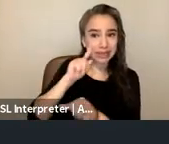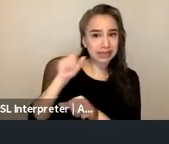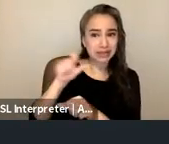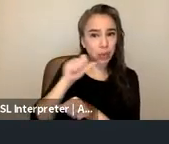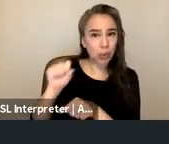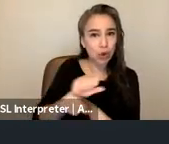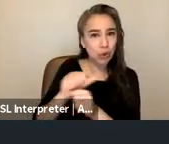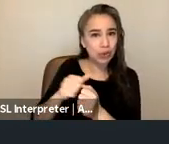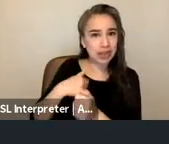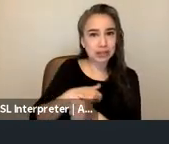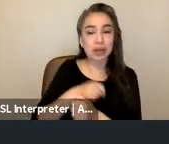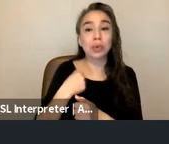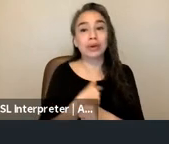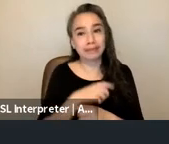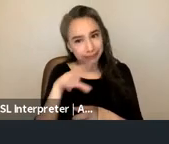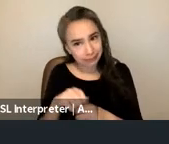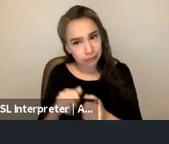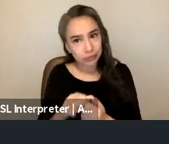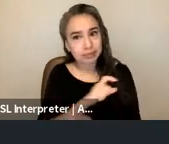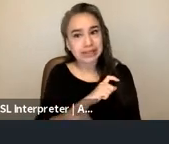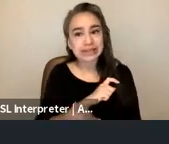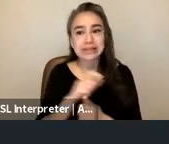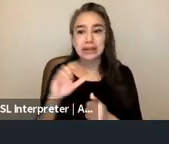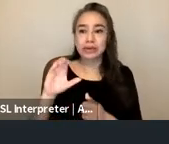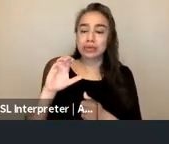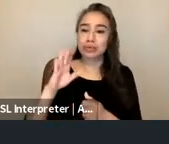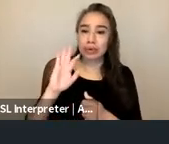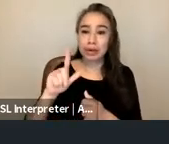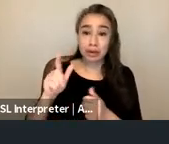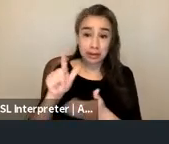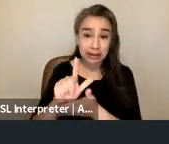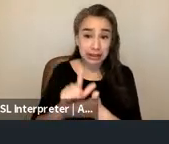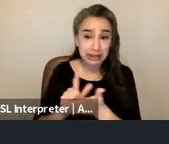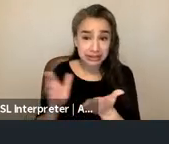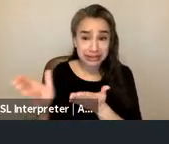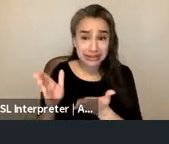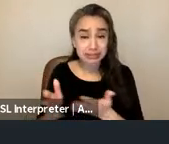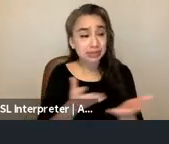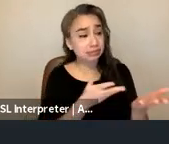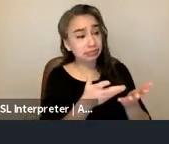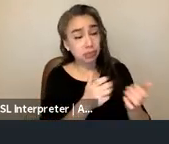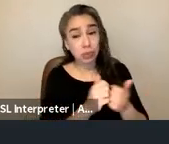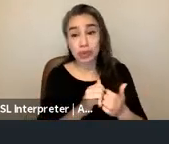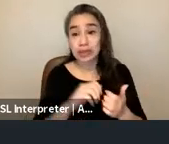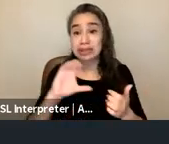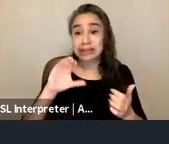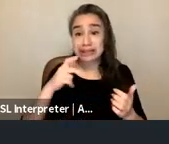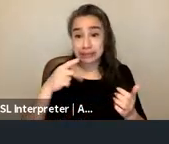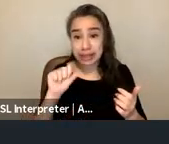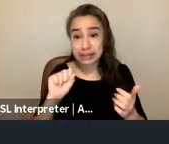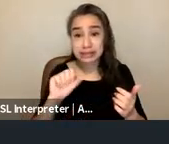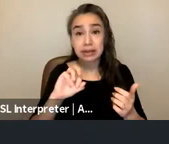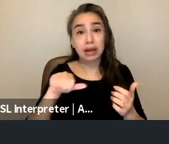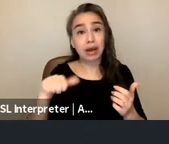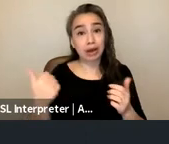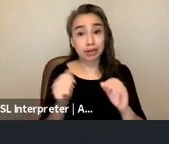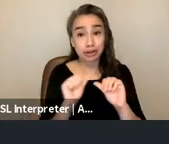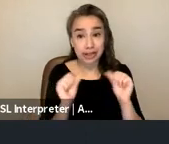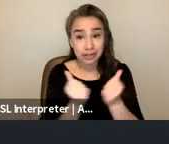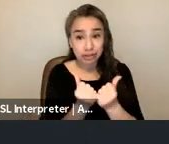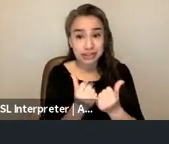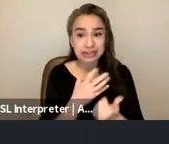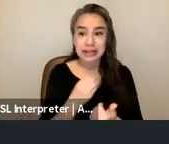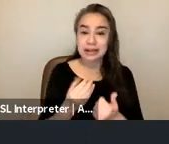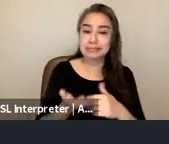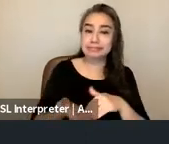police and criminal legal systems we were engaging with child protective services and family service agencies and we were increasing